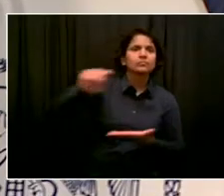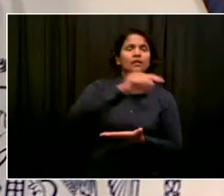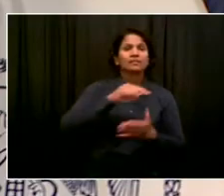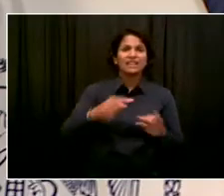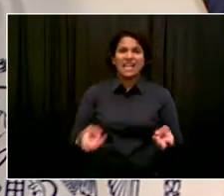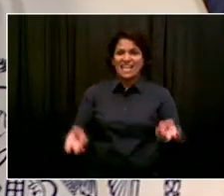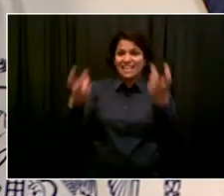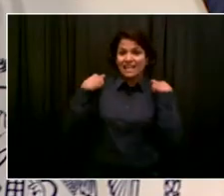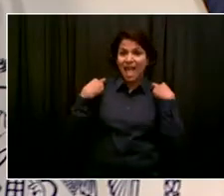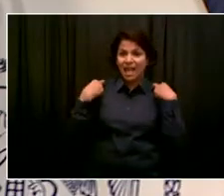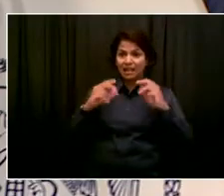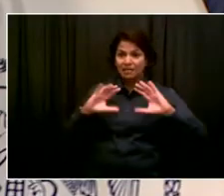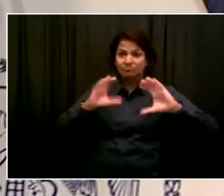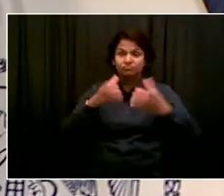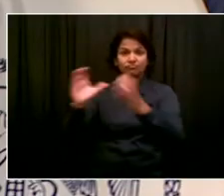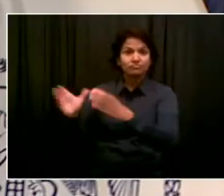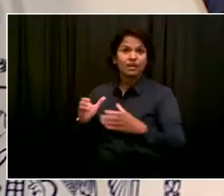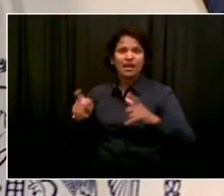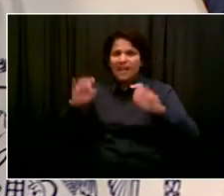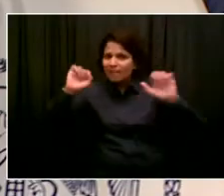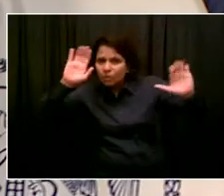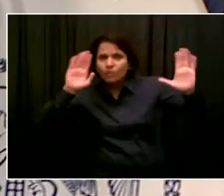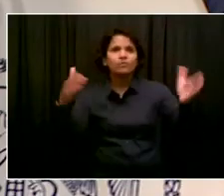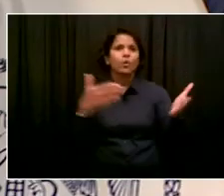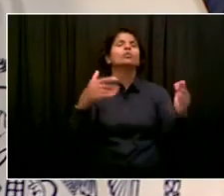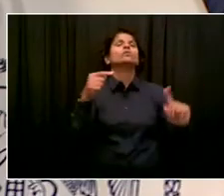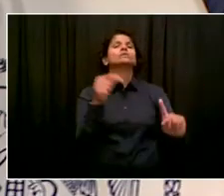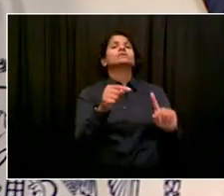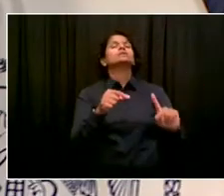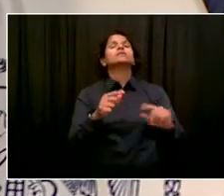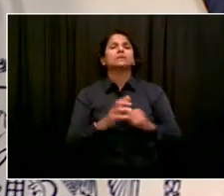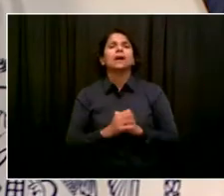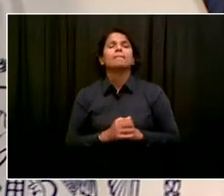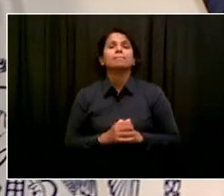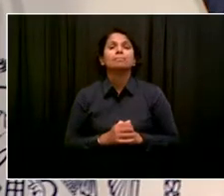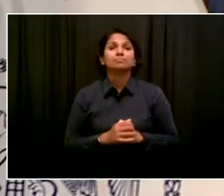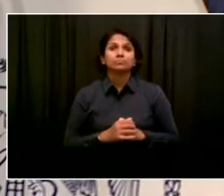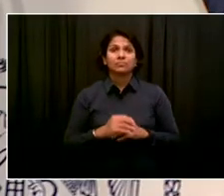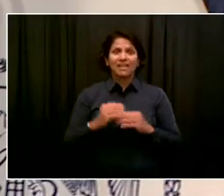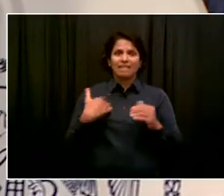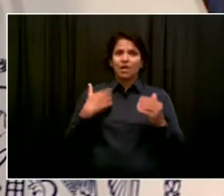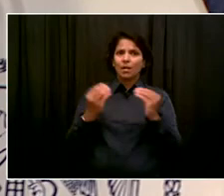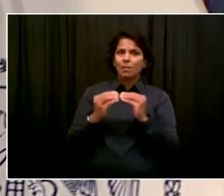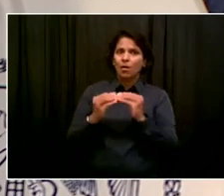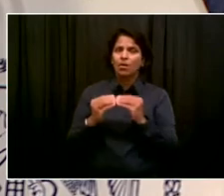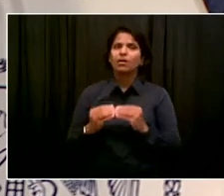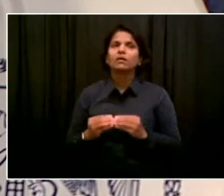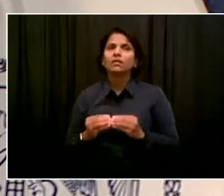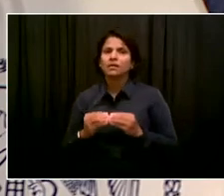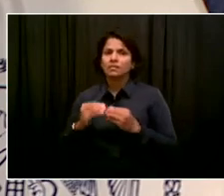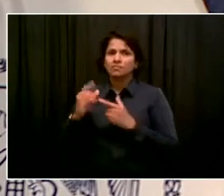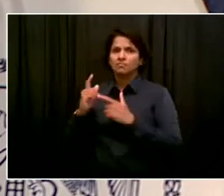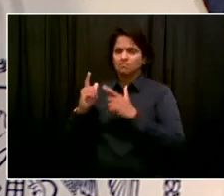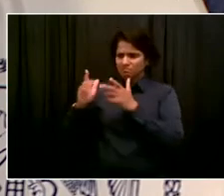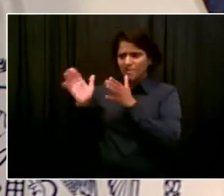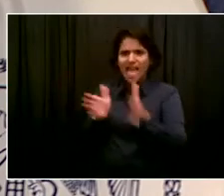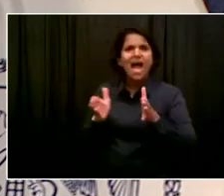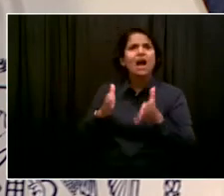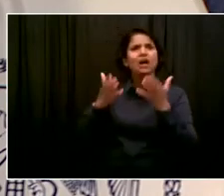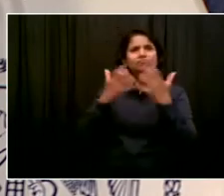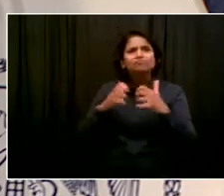focus going forward. We know we are making progress. We're going need more gang takedowns, more gun arrests, more cooperation with community.